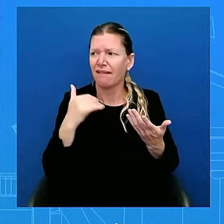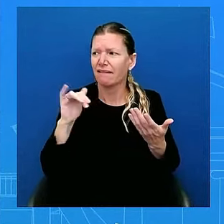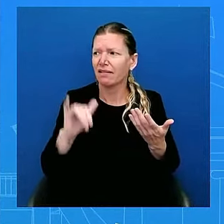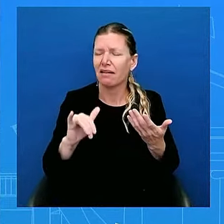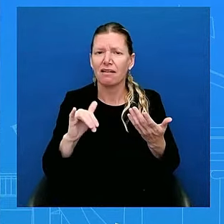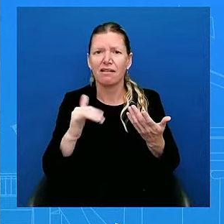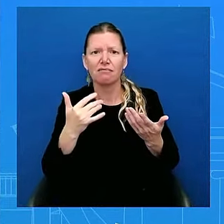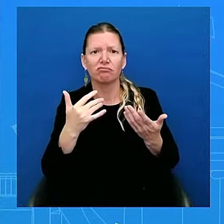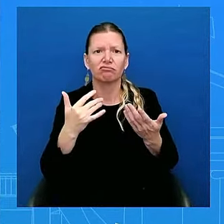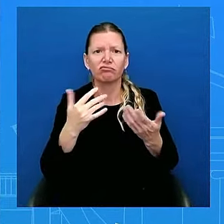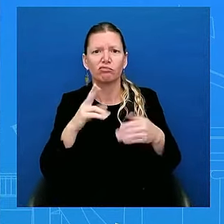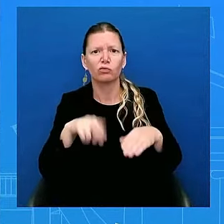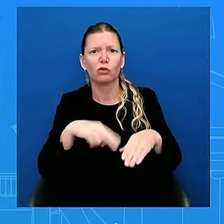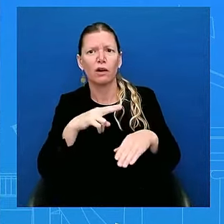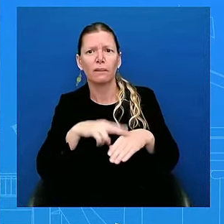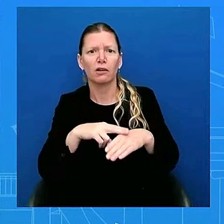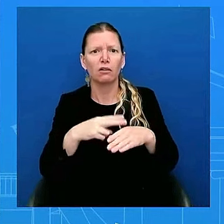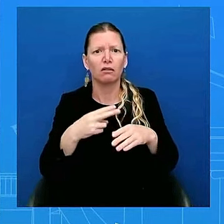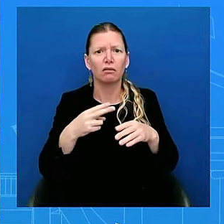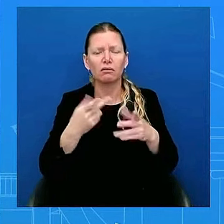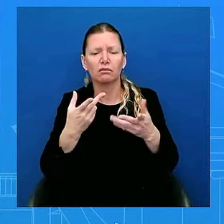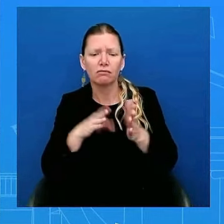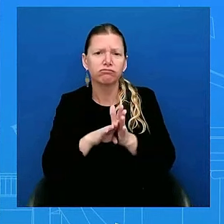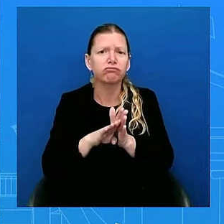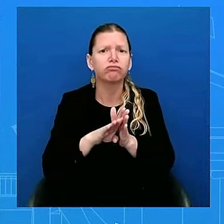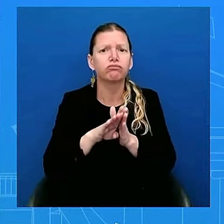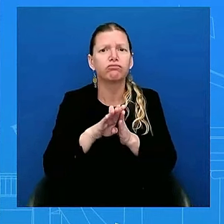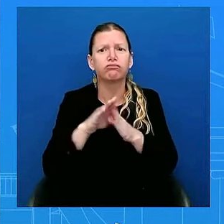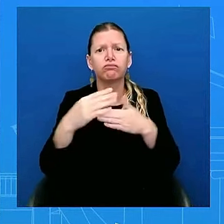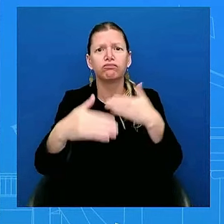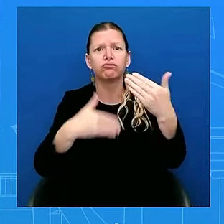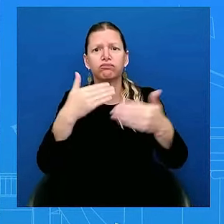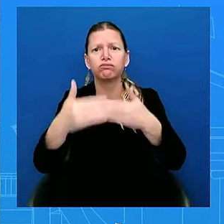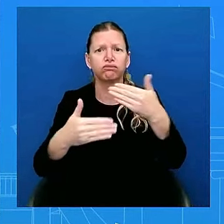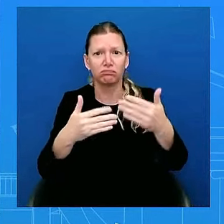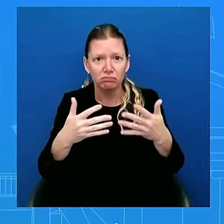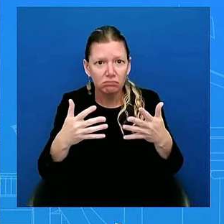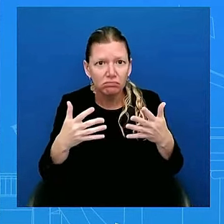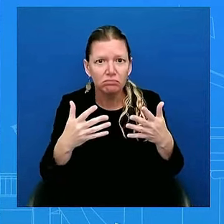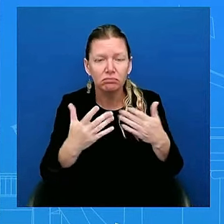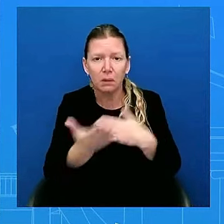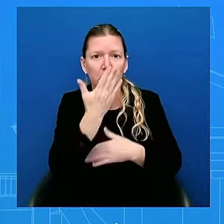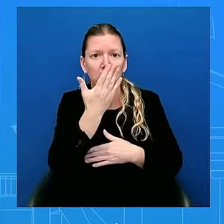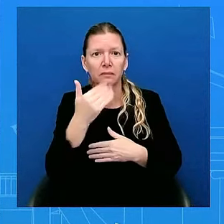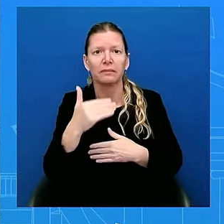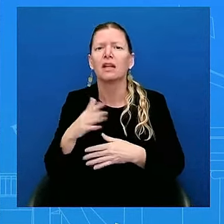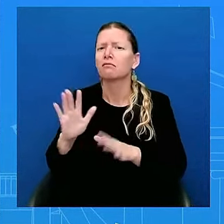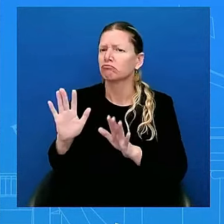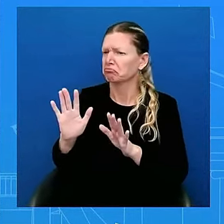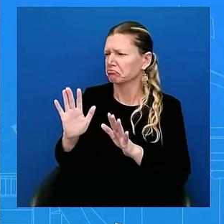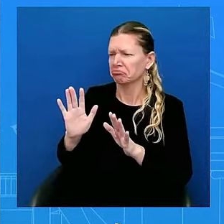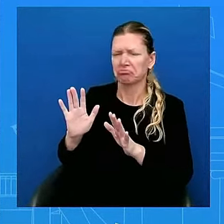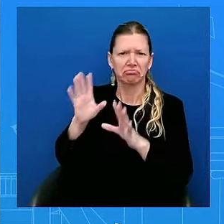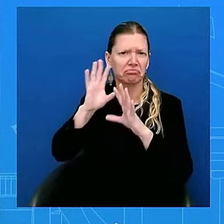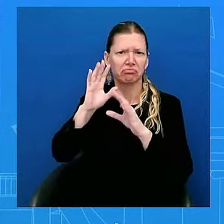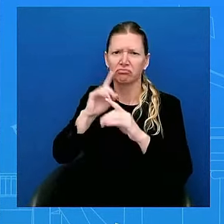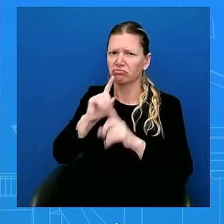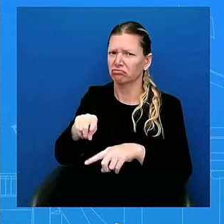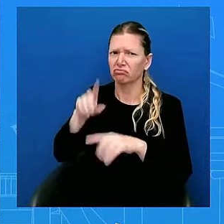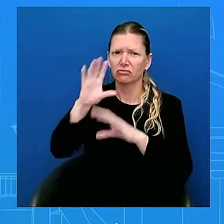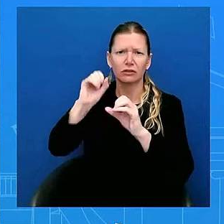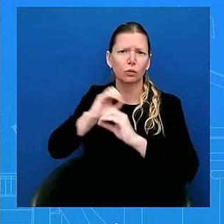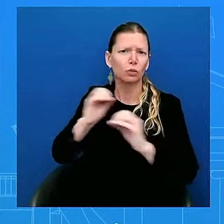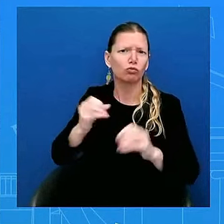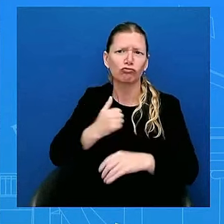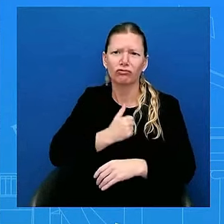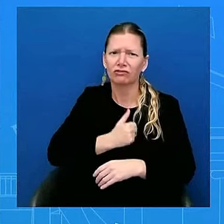has no regrets. Let's not forget, the Vice President obviously has been Vice President for more than four years. I do not